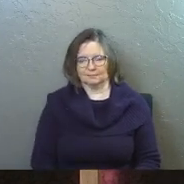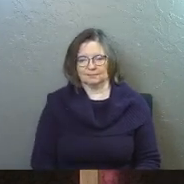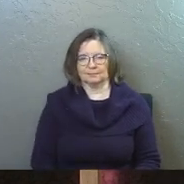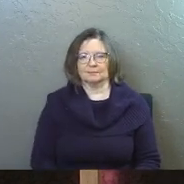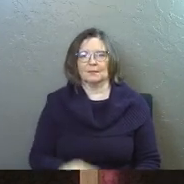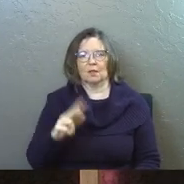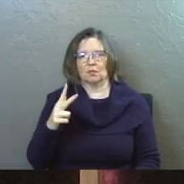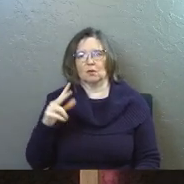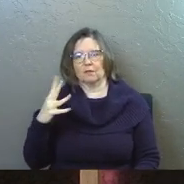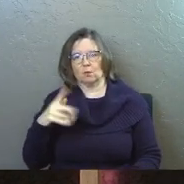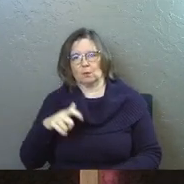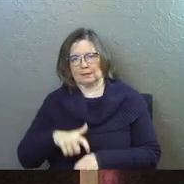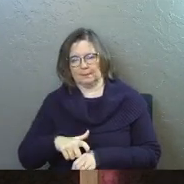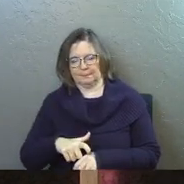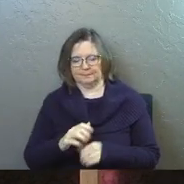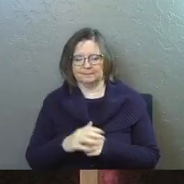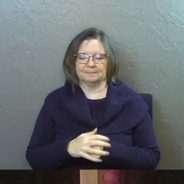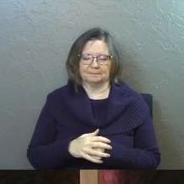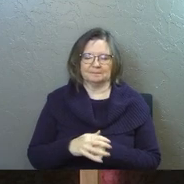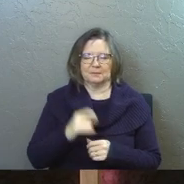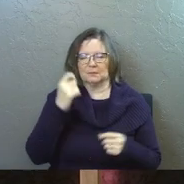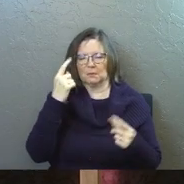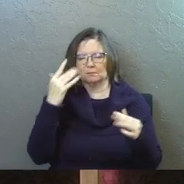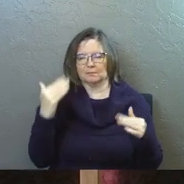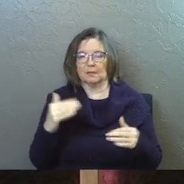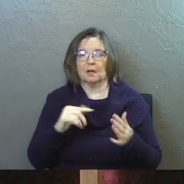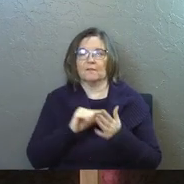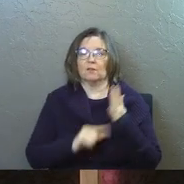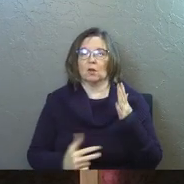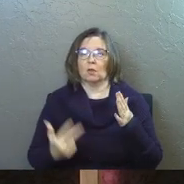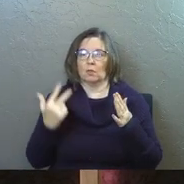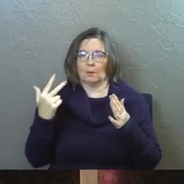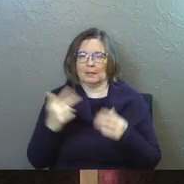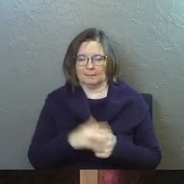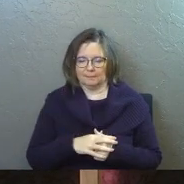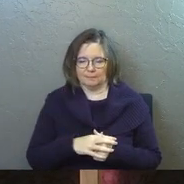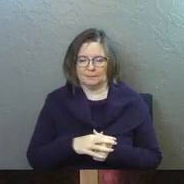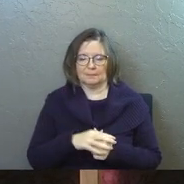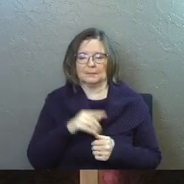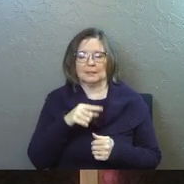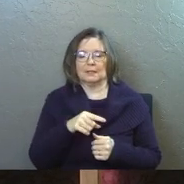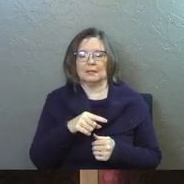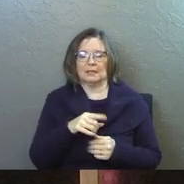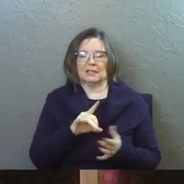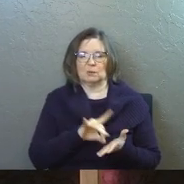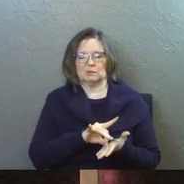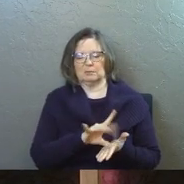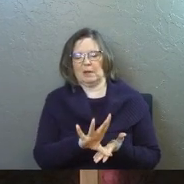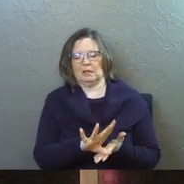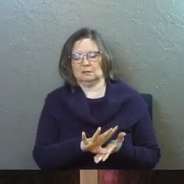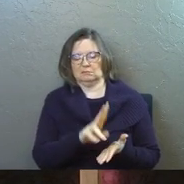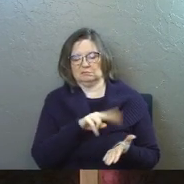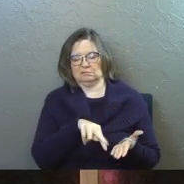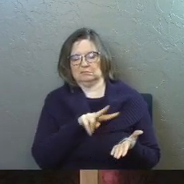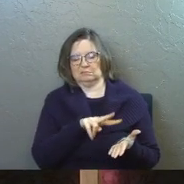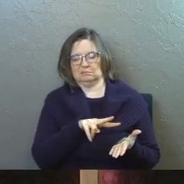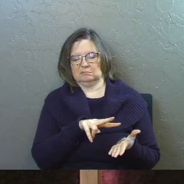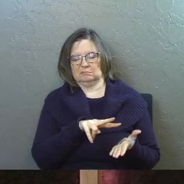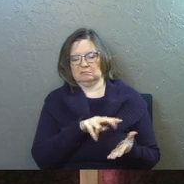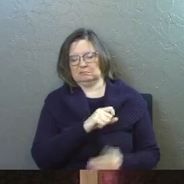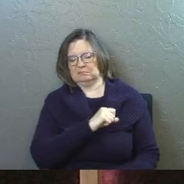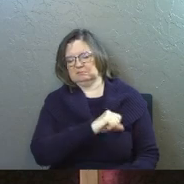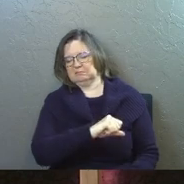Third or fourth time, you'll get it. Verse three, he was despised and he was